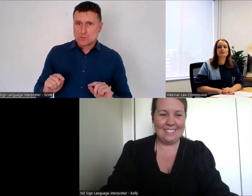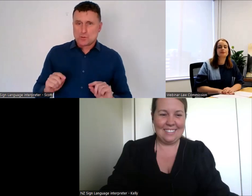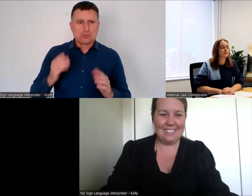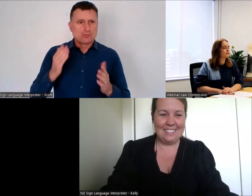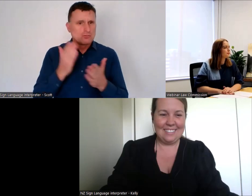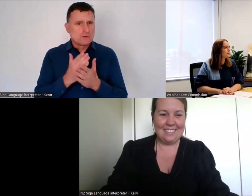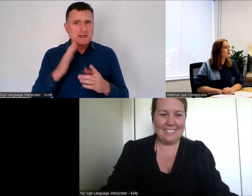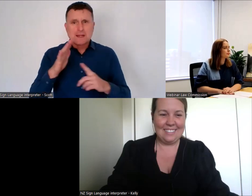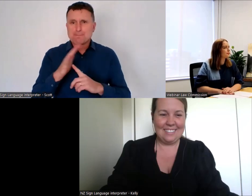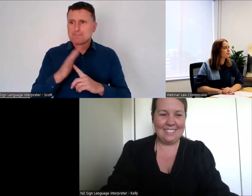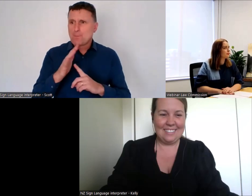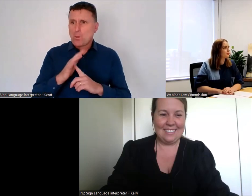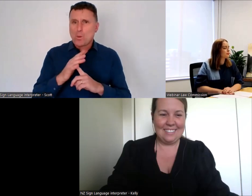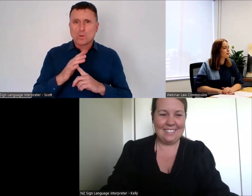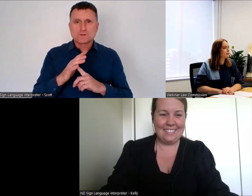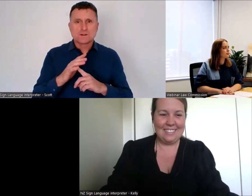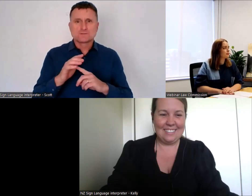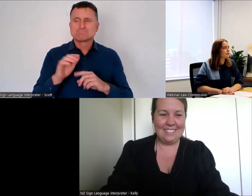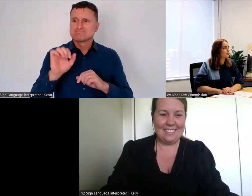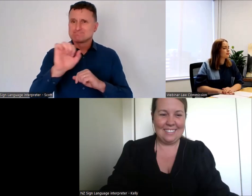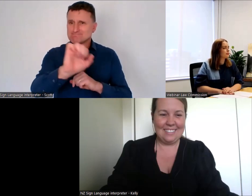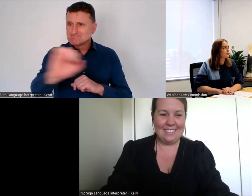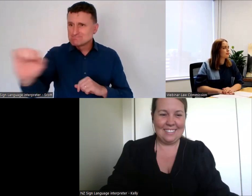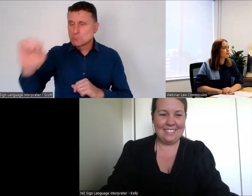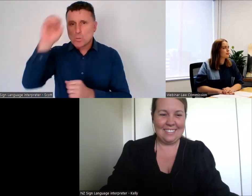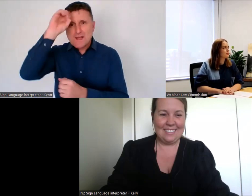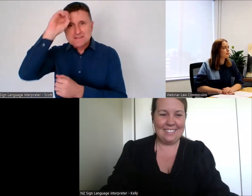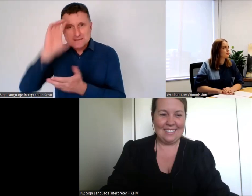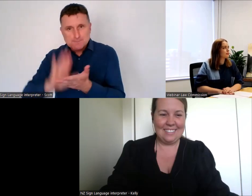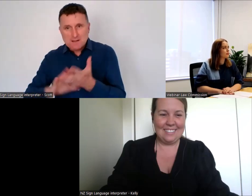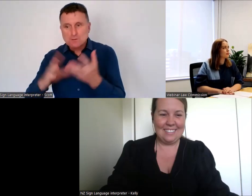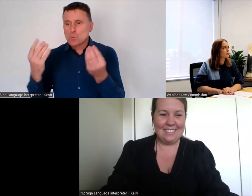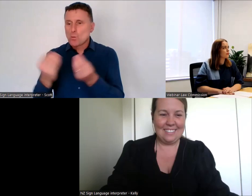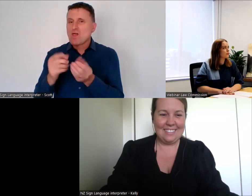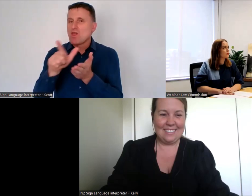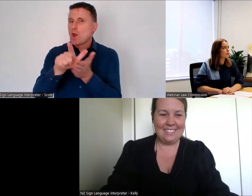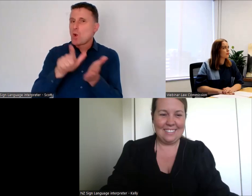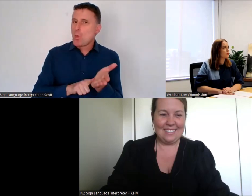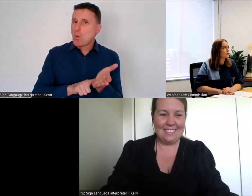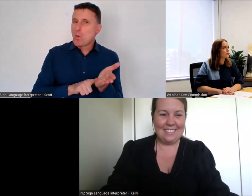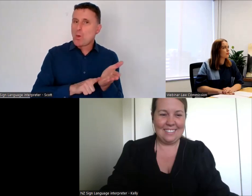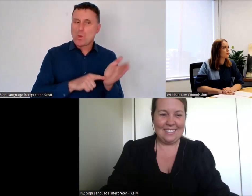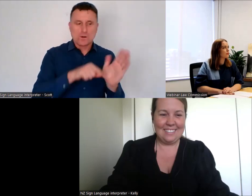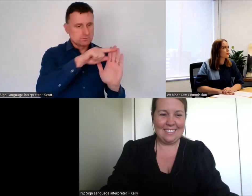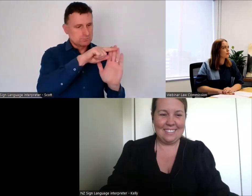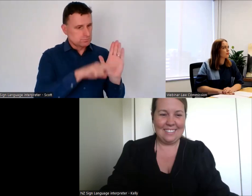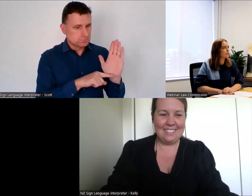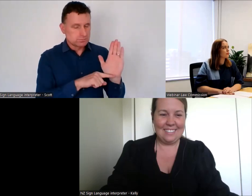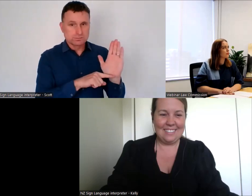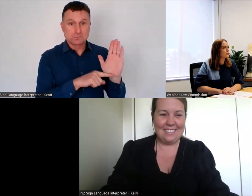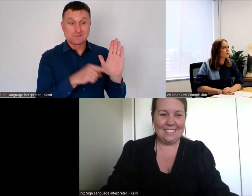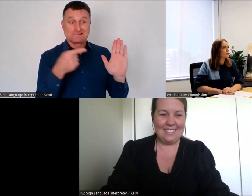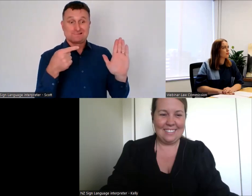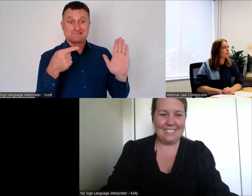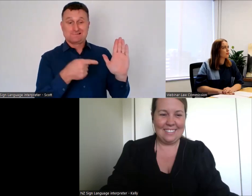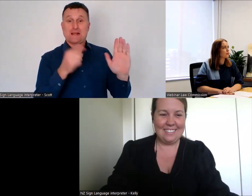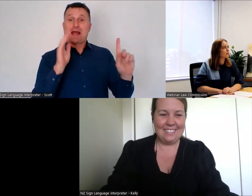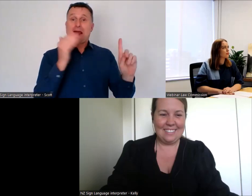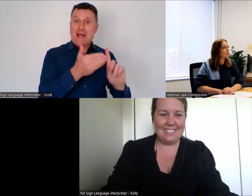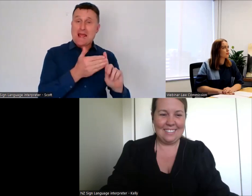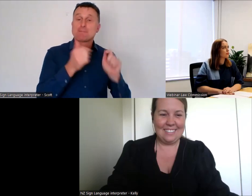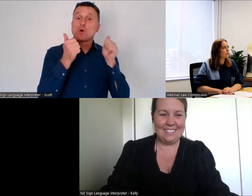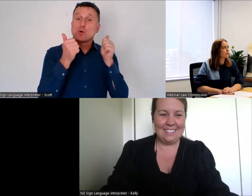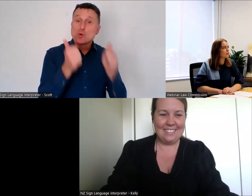have experience of the laws that we're reviewing. Good law has to be law that works